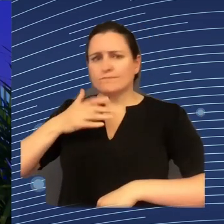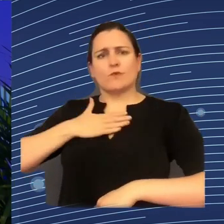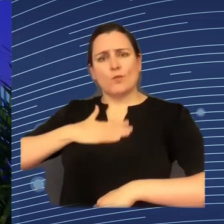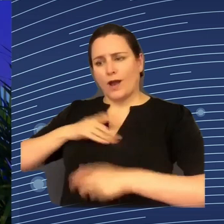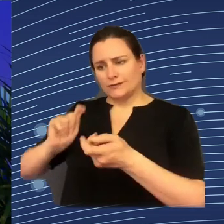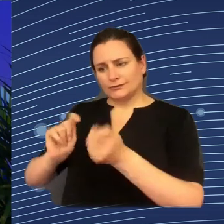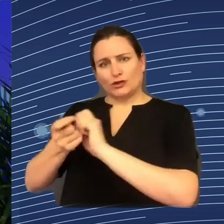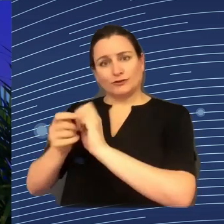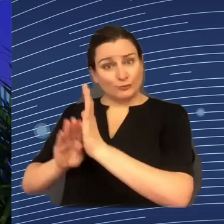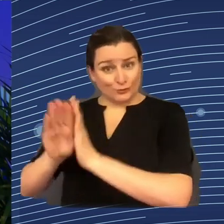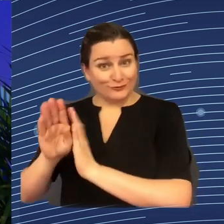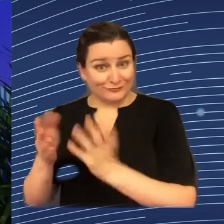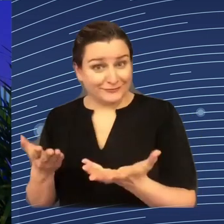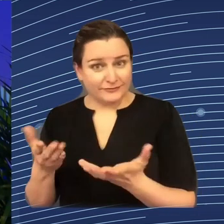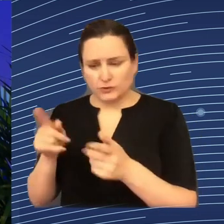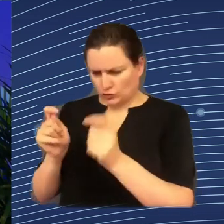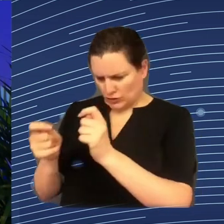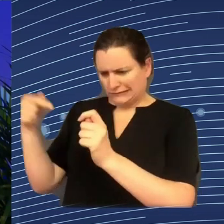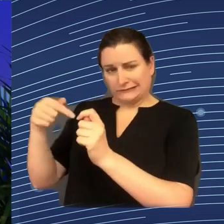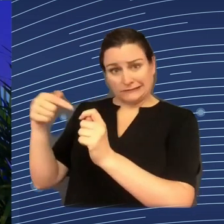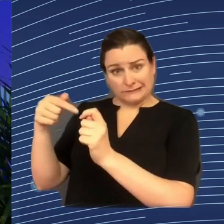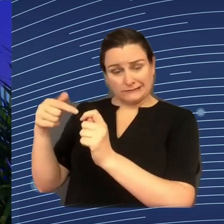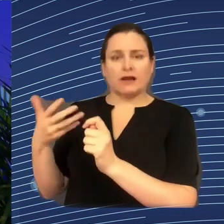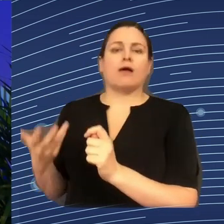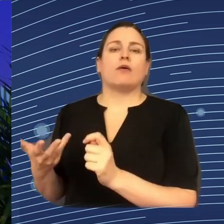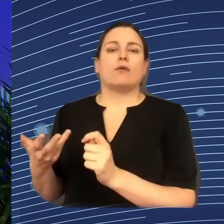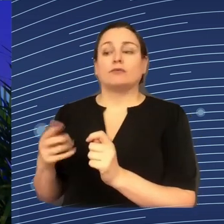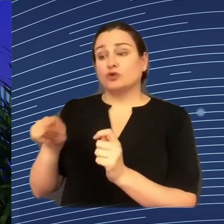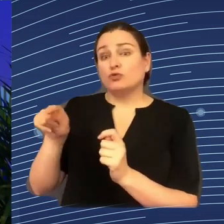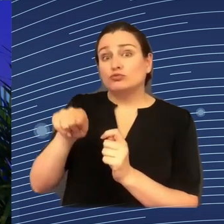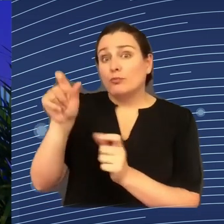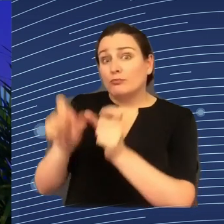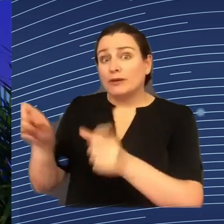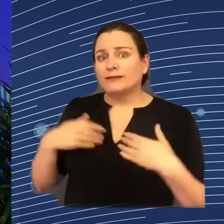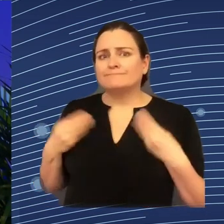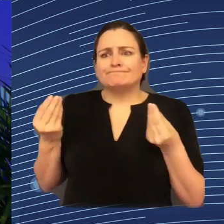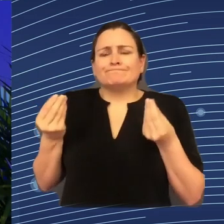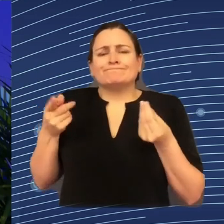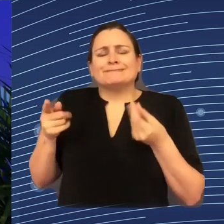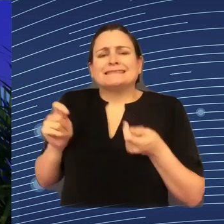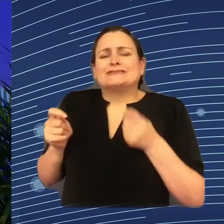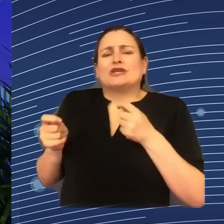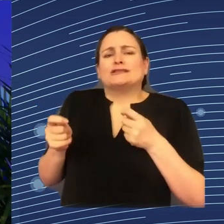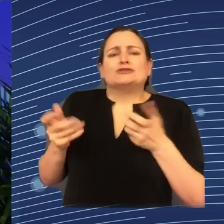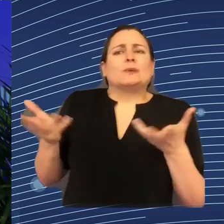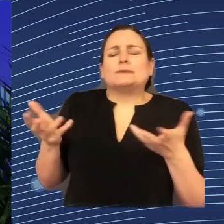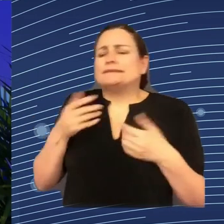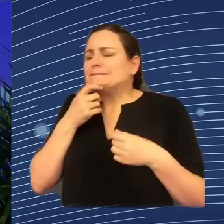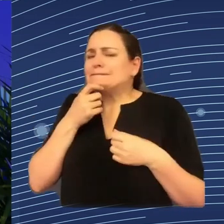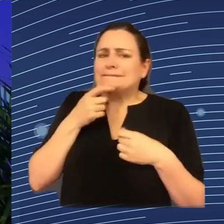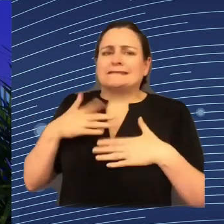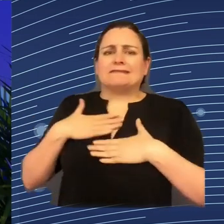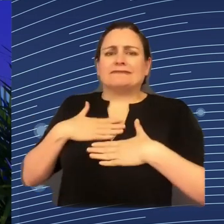is the experience of the people that need to be involved of the situation. That is really, I think, an interesting starting